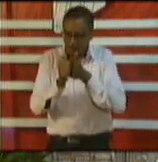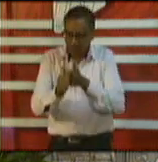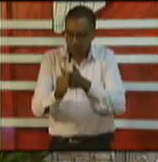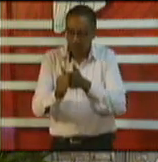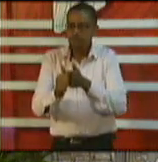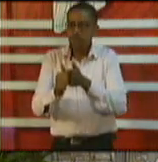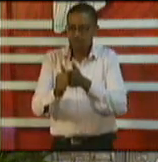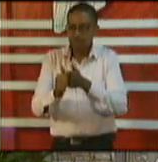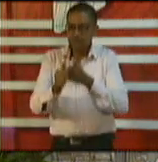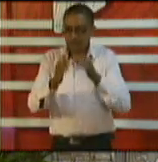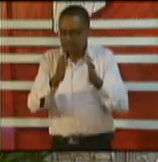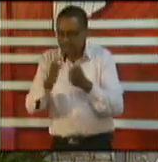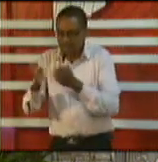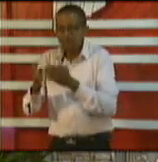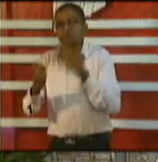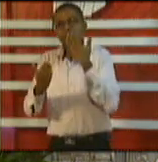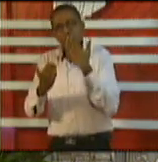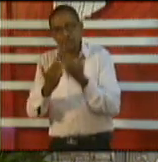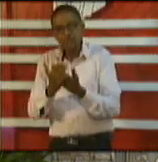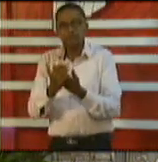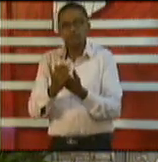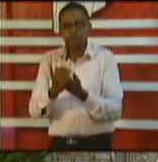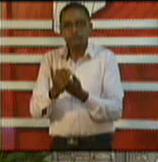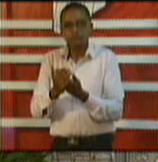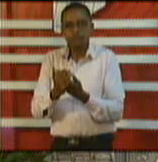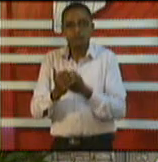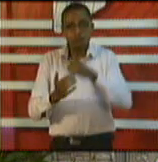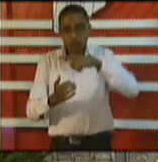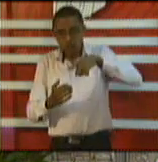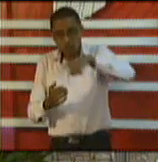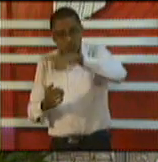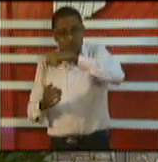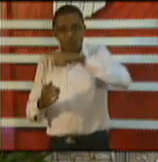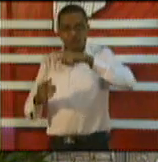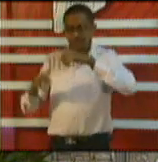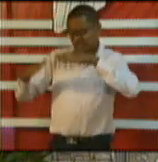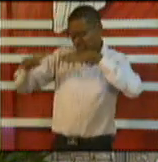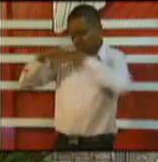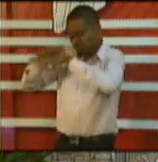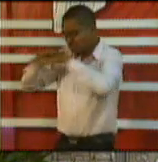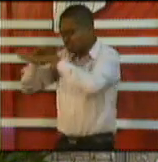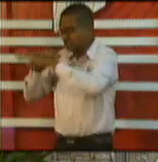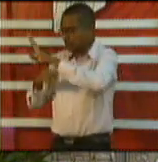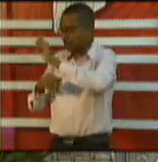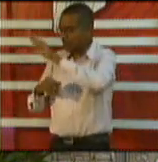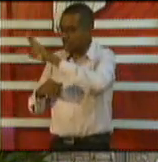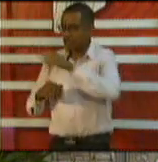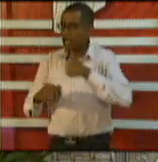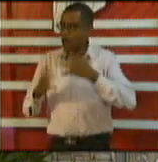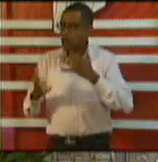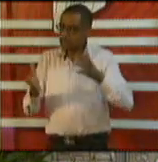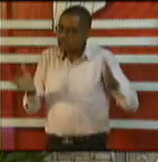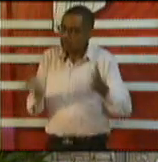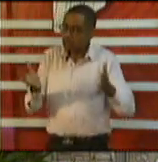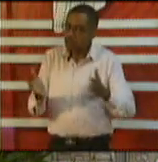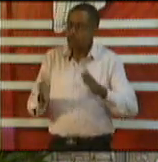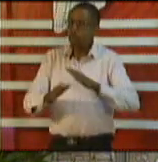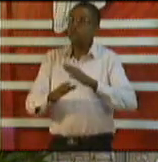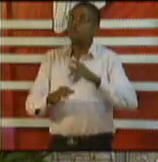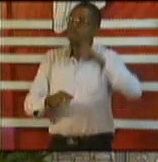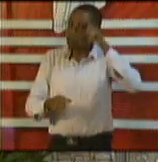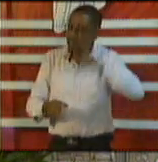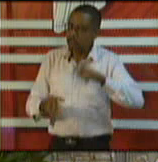bars i am appealing to you to desist from the irresponsible behavior we have seen it is easy to get